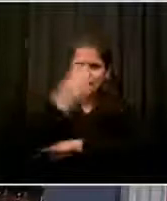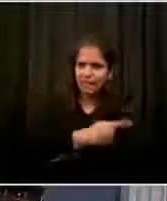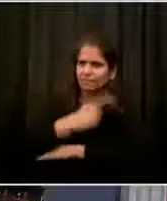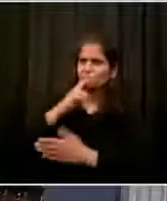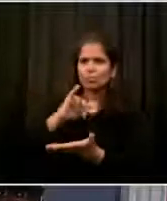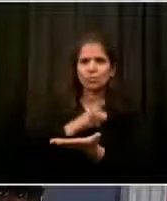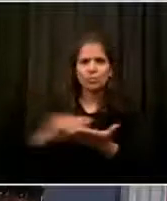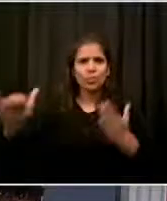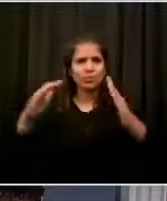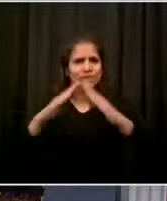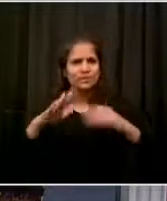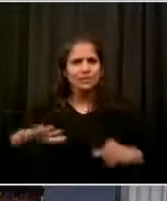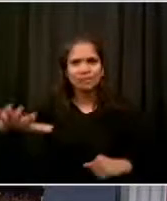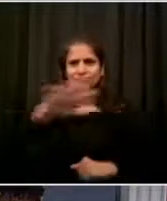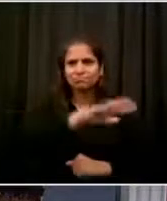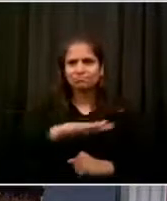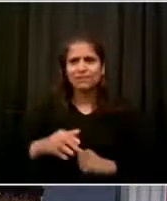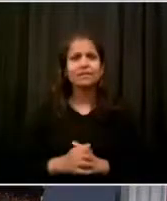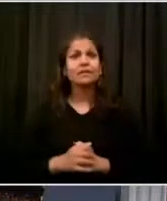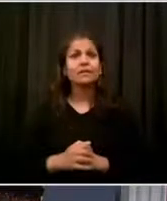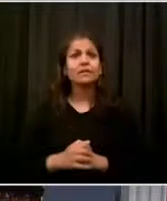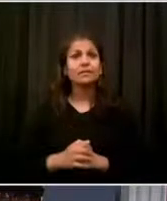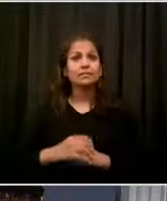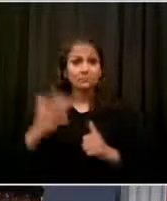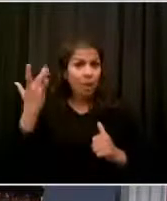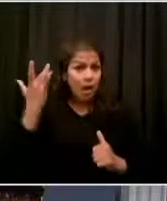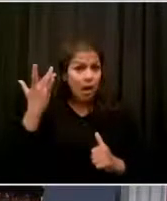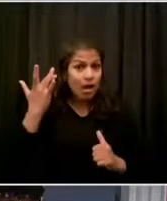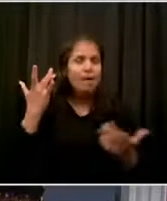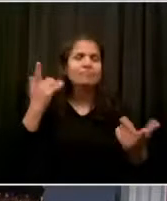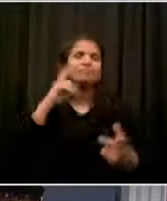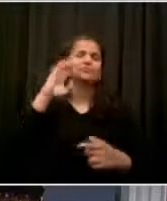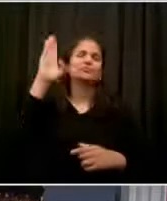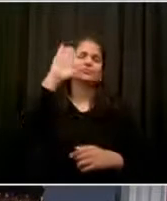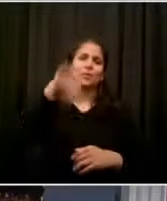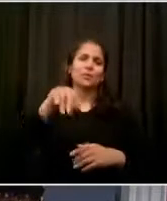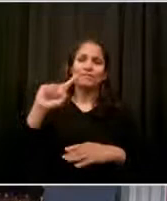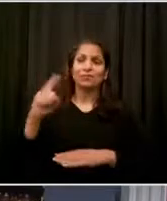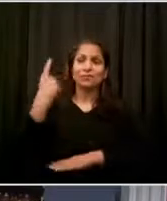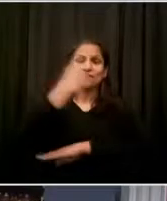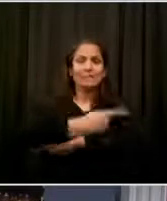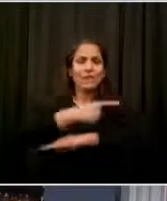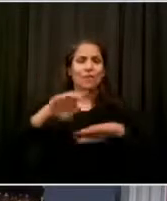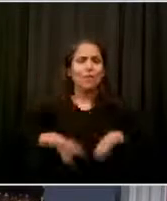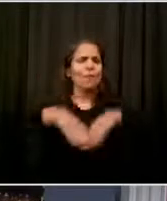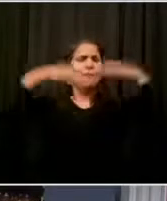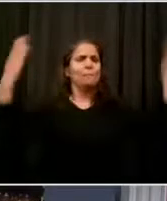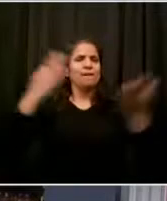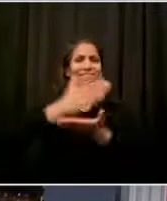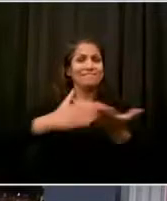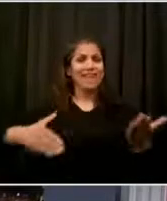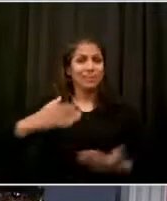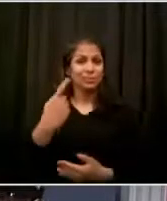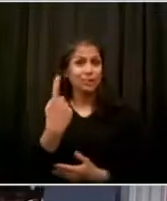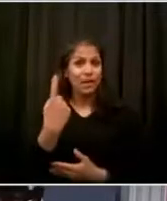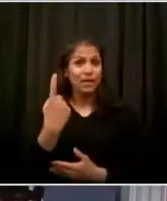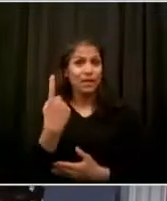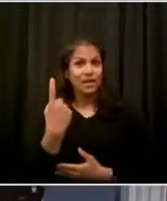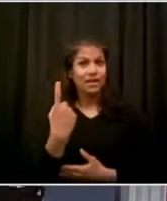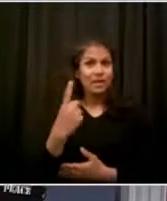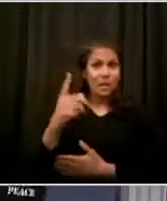came back to work. And we have been through such a fight against the coronavirus.